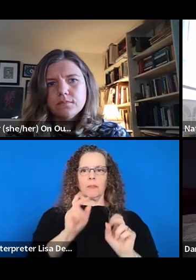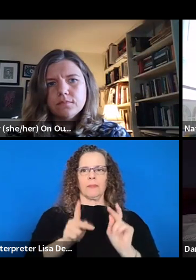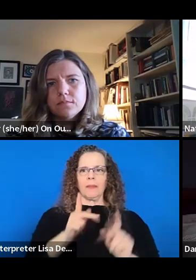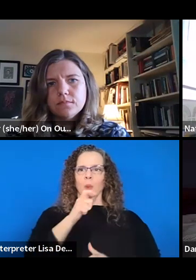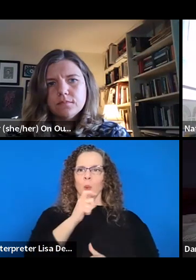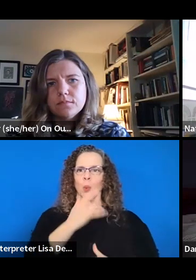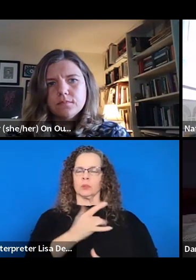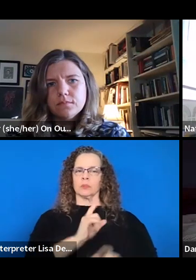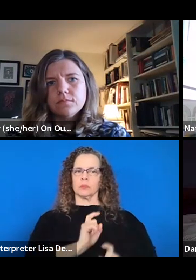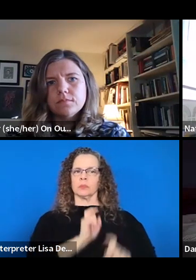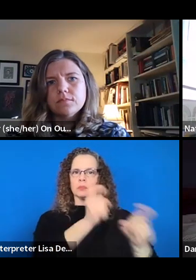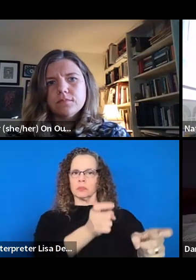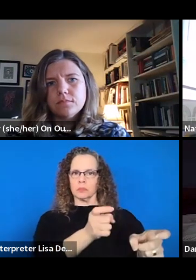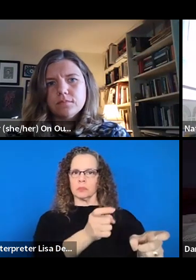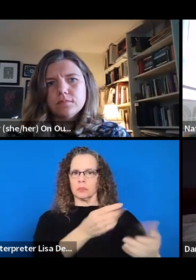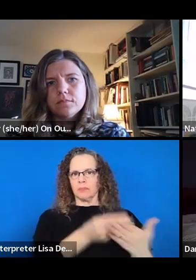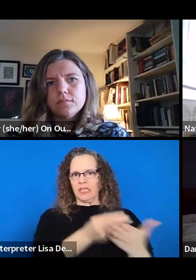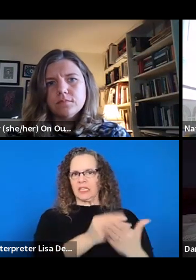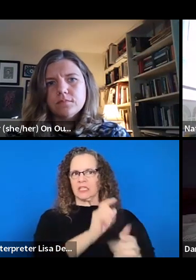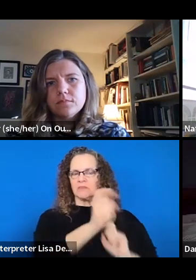on those values actually understand